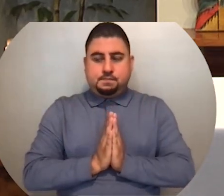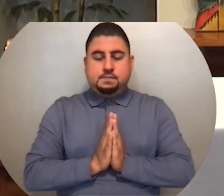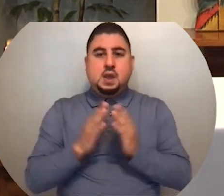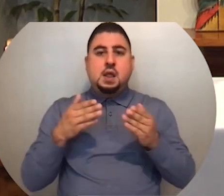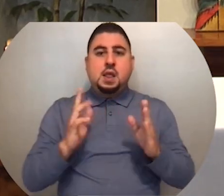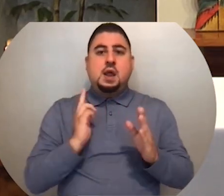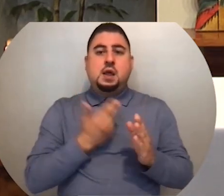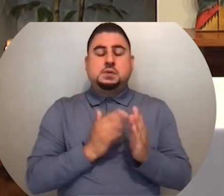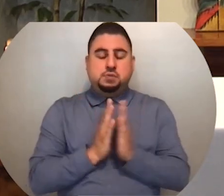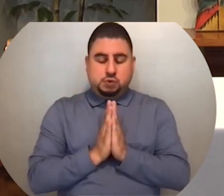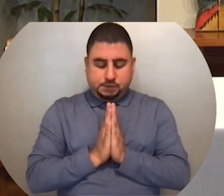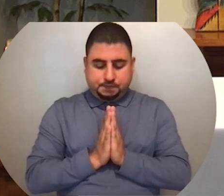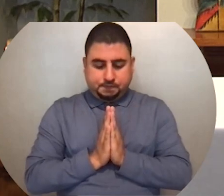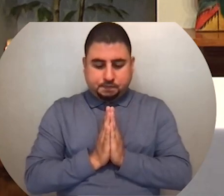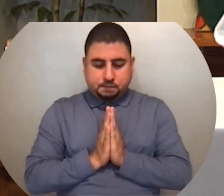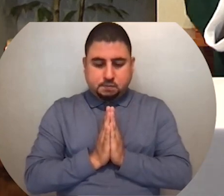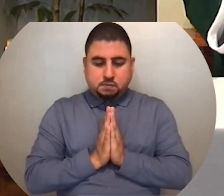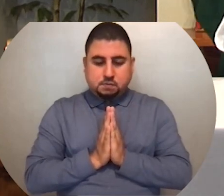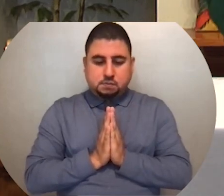Let us pray.